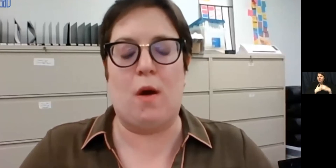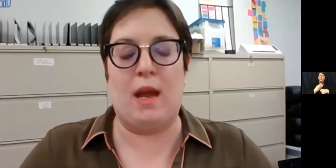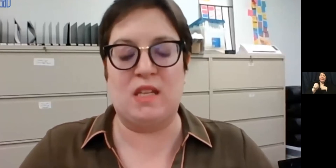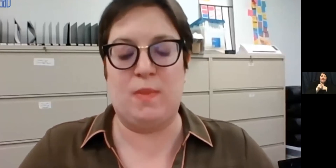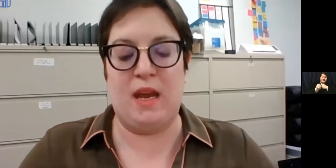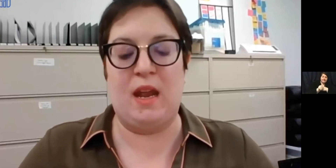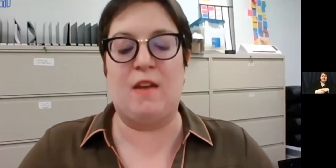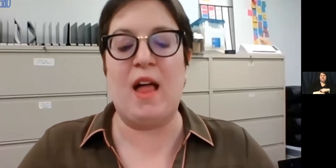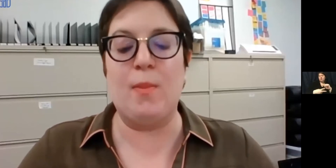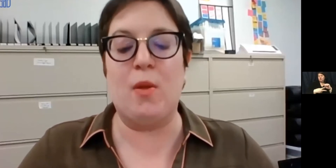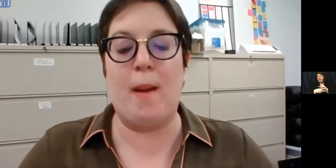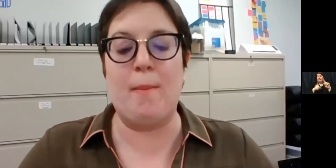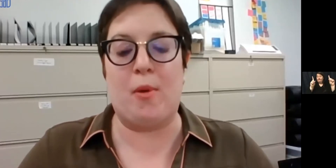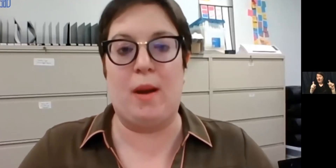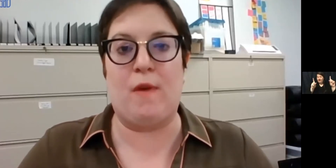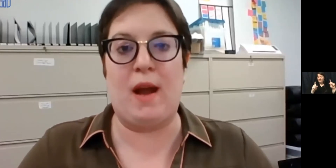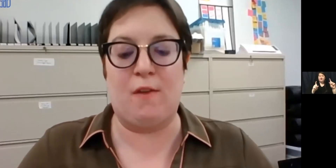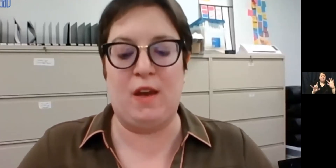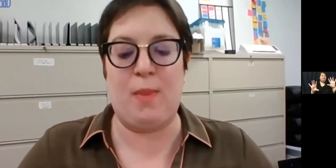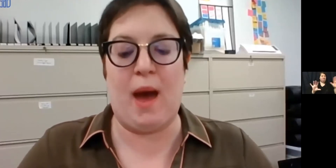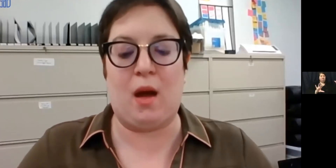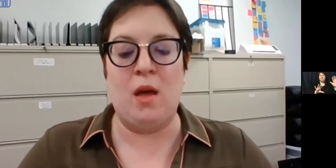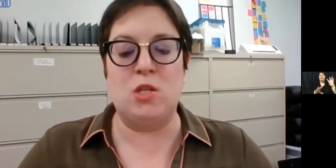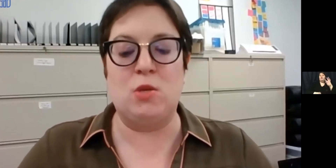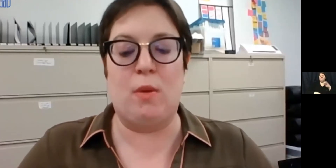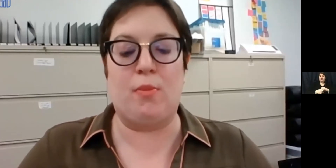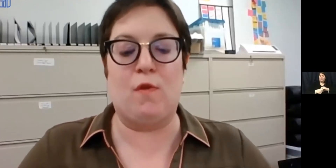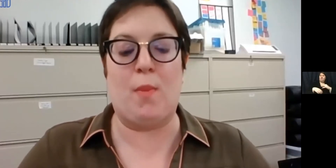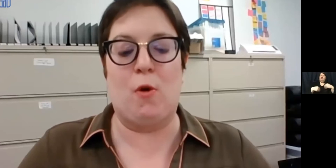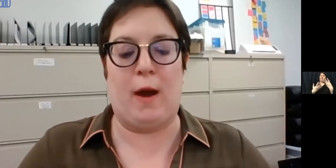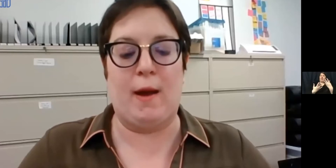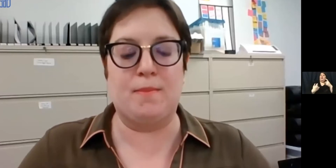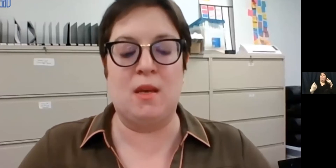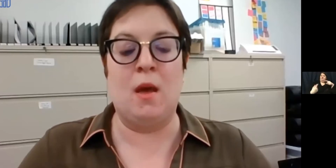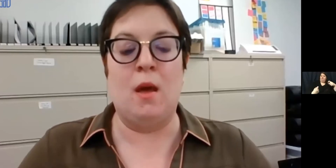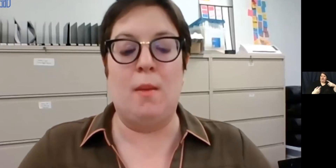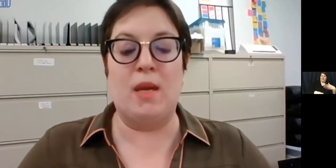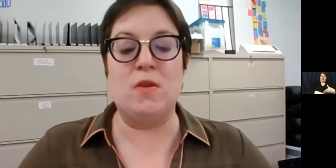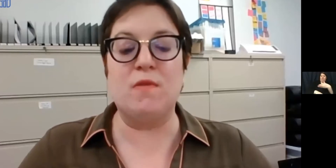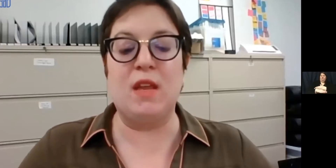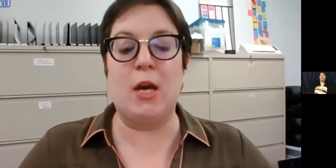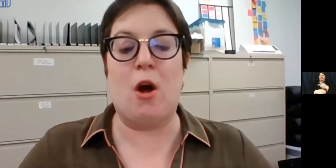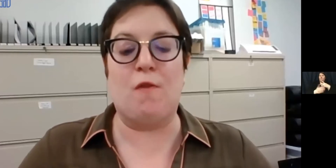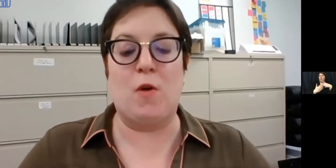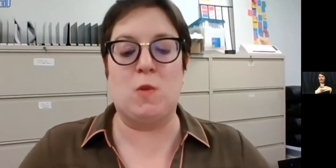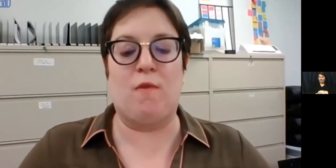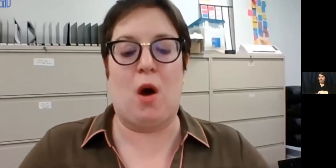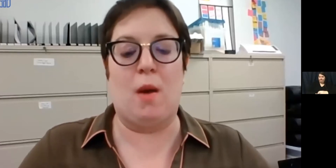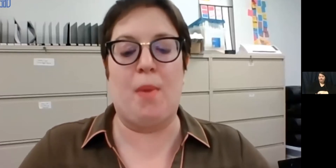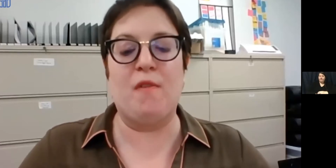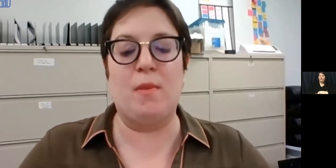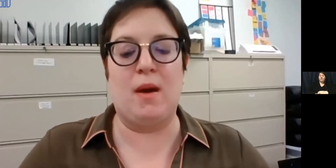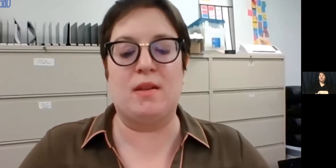and more and has been an invaluable member in providing feedback to improve our programs. Mentors of the year are